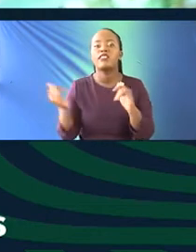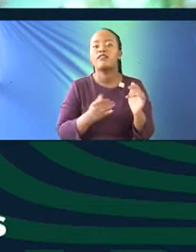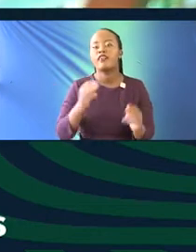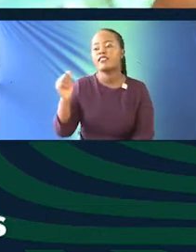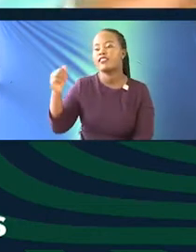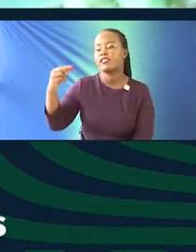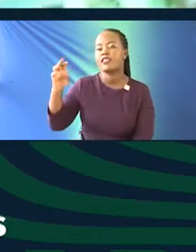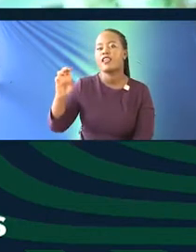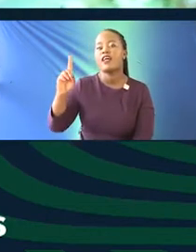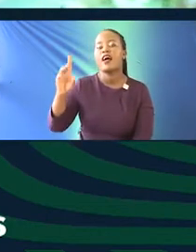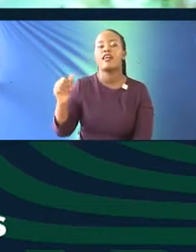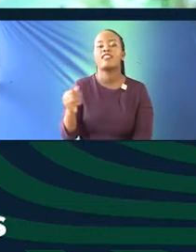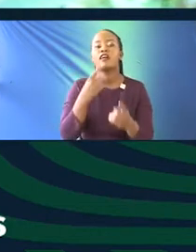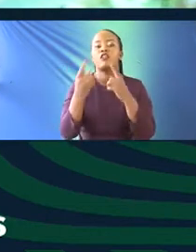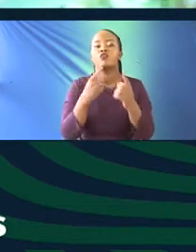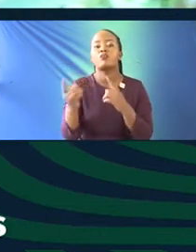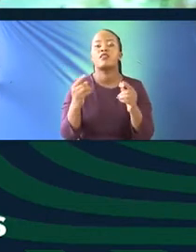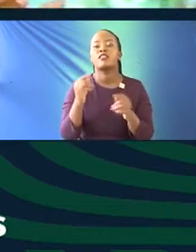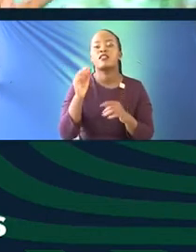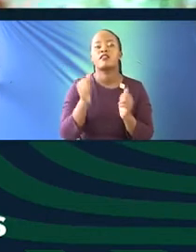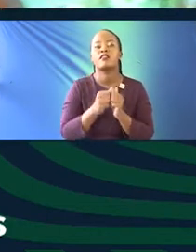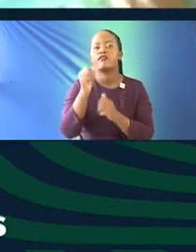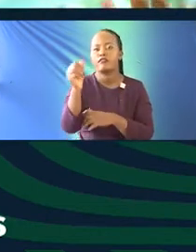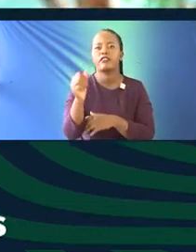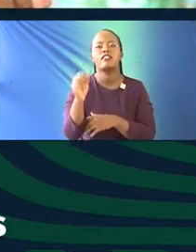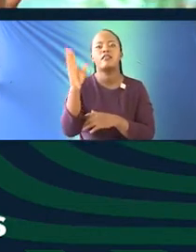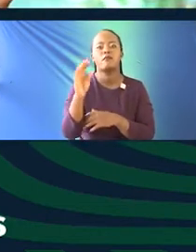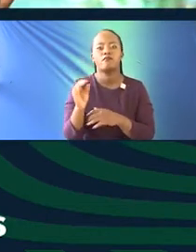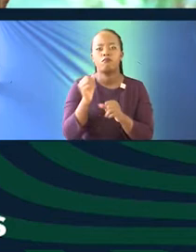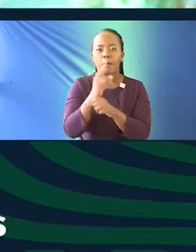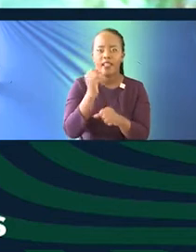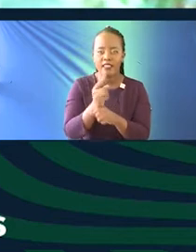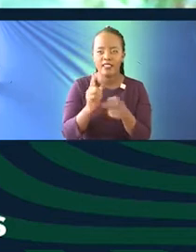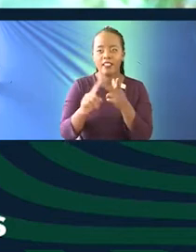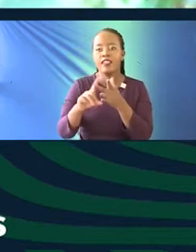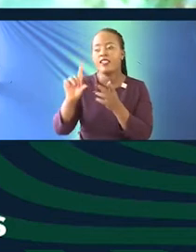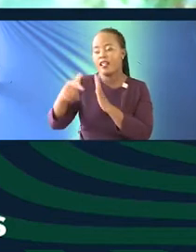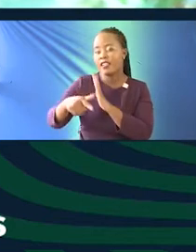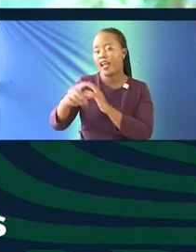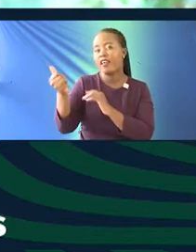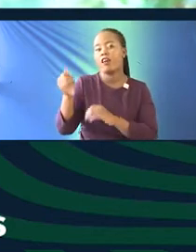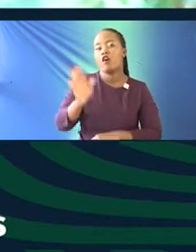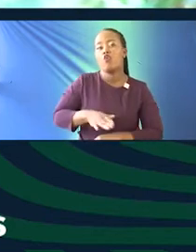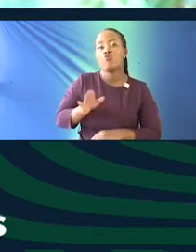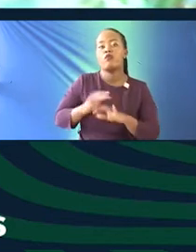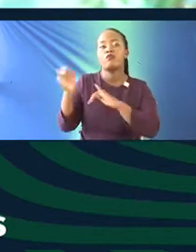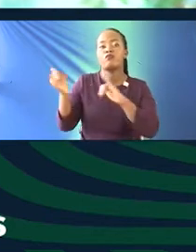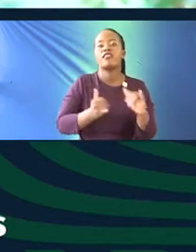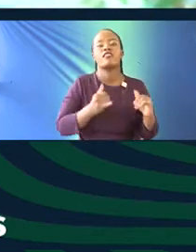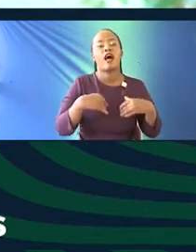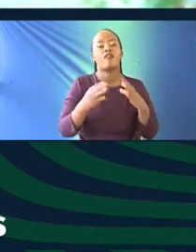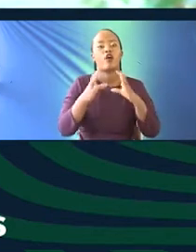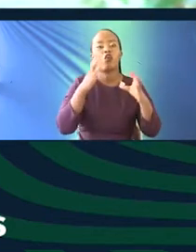about what she does. She has slides, and then I'll invite Harriet later, and then we'll have a conversation. May I ask that